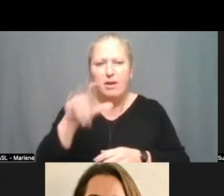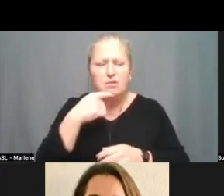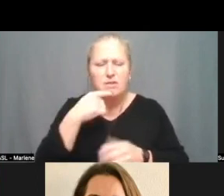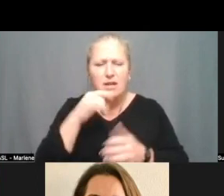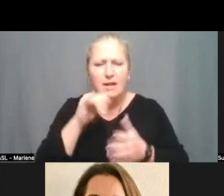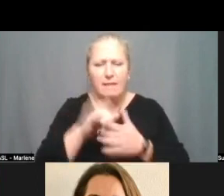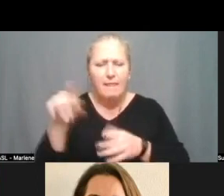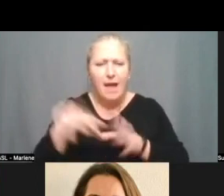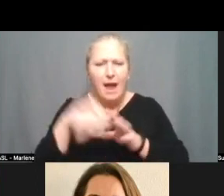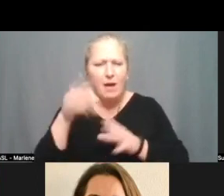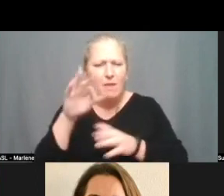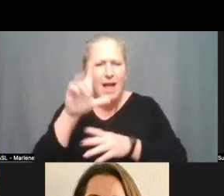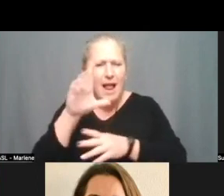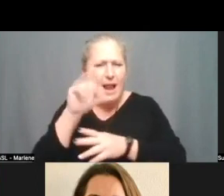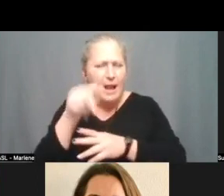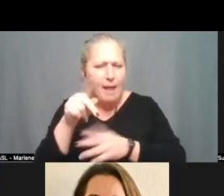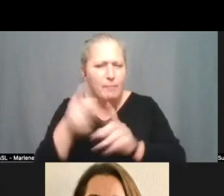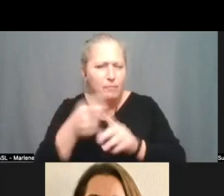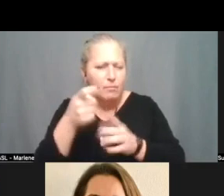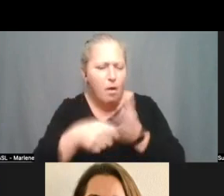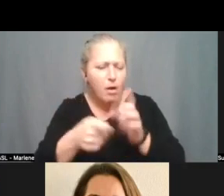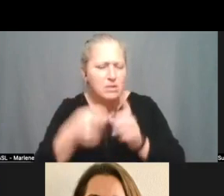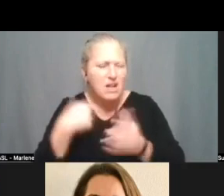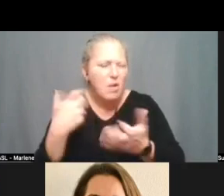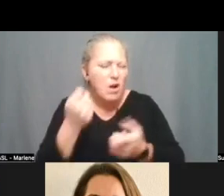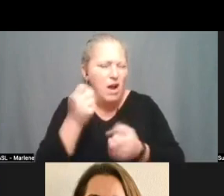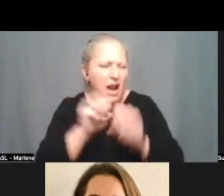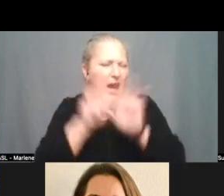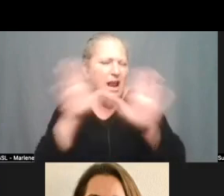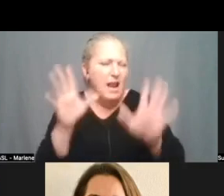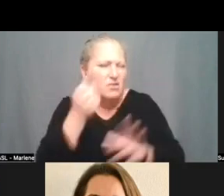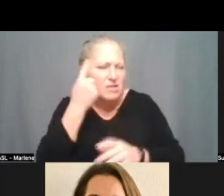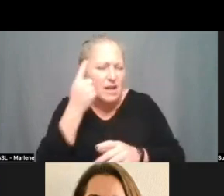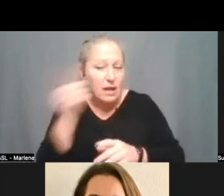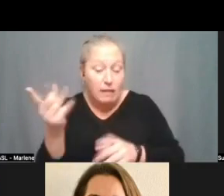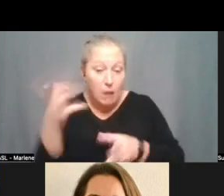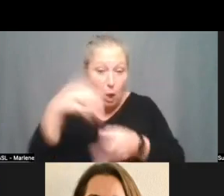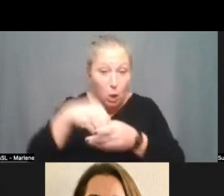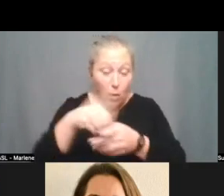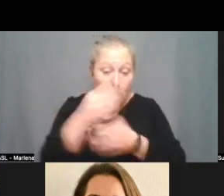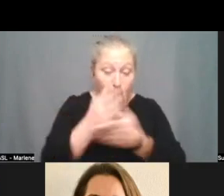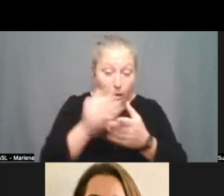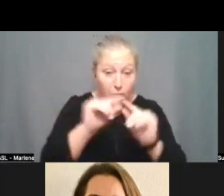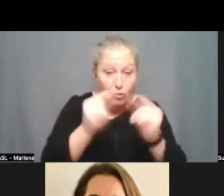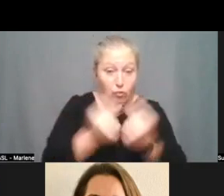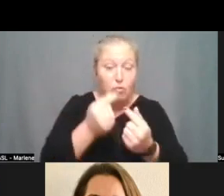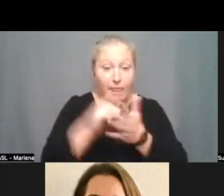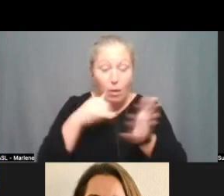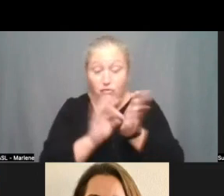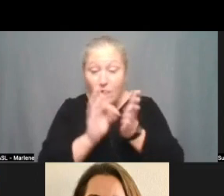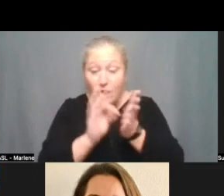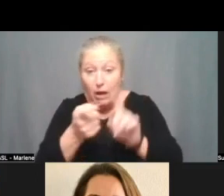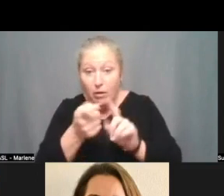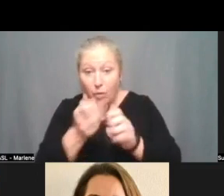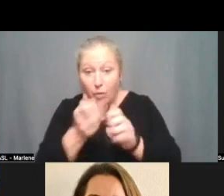lcap and i just wanted to understand that a little bit better i mean if they're included as part of our groups that were tracking through the lcap i just don't